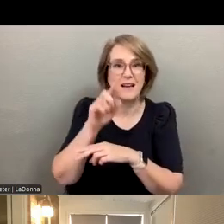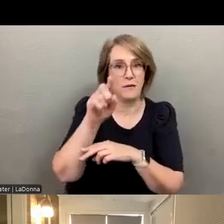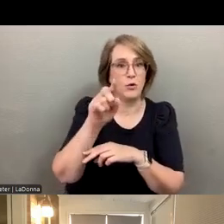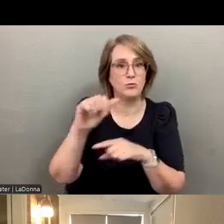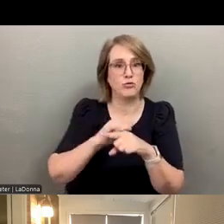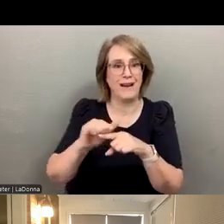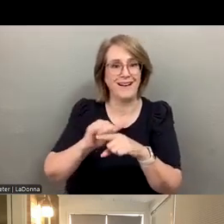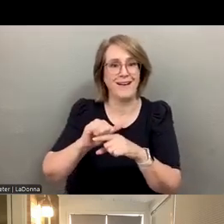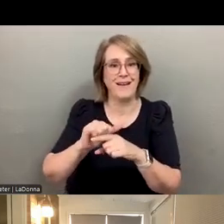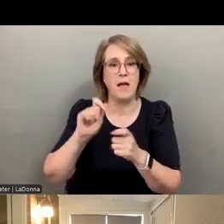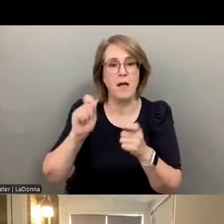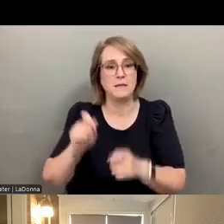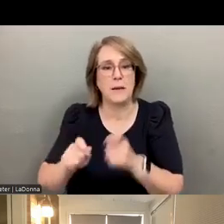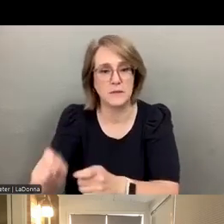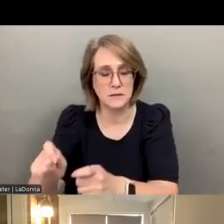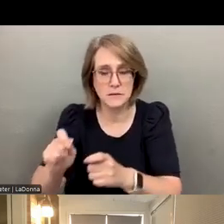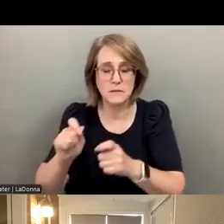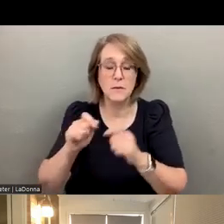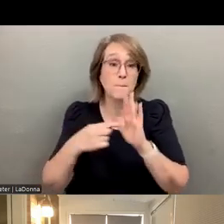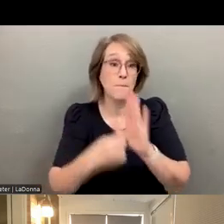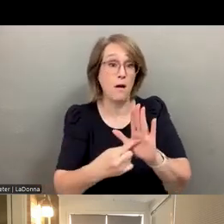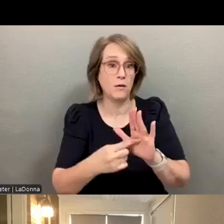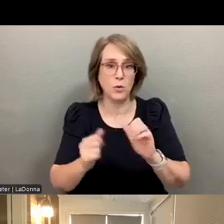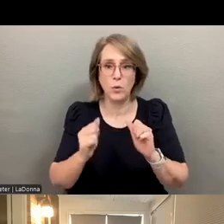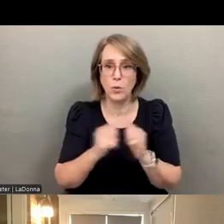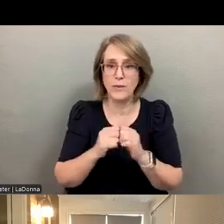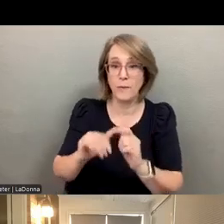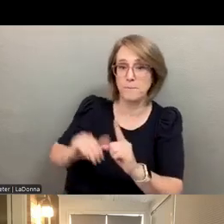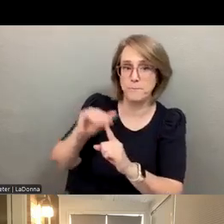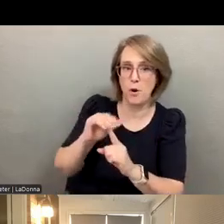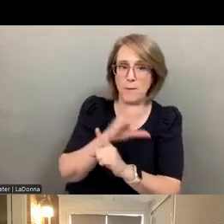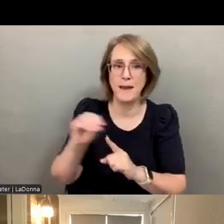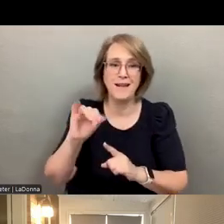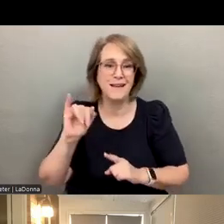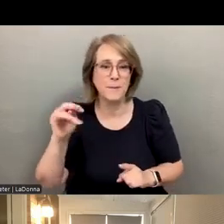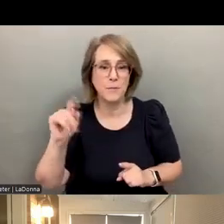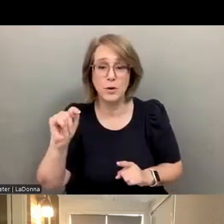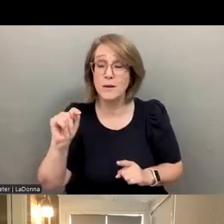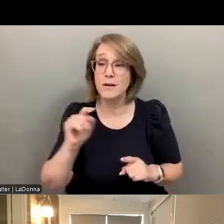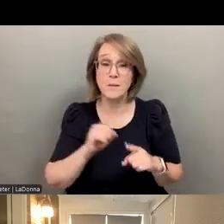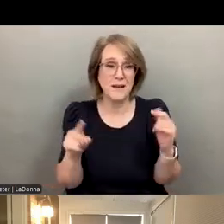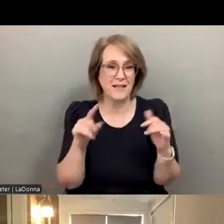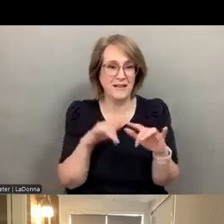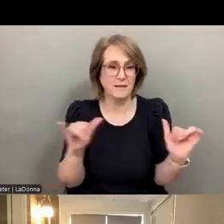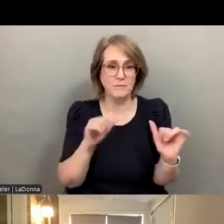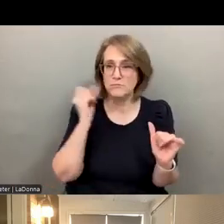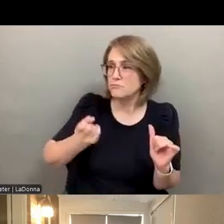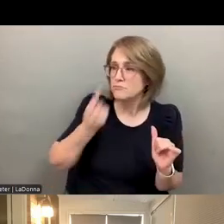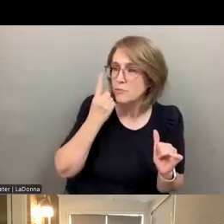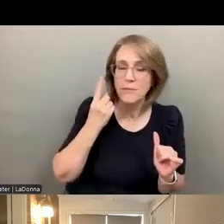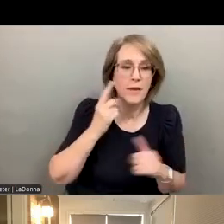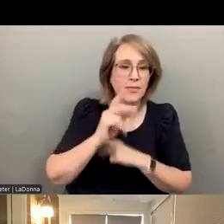training yourself with prompts and other sorts of inputs that we really still don't understand the types of variants